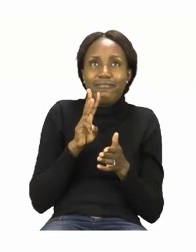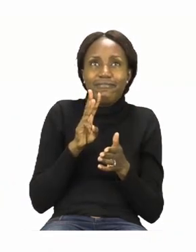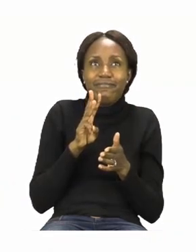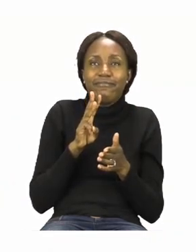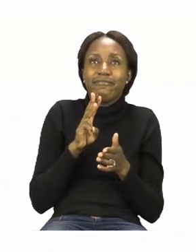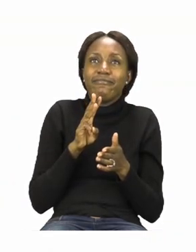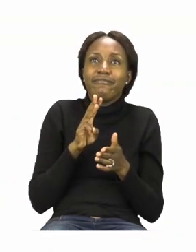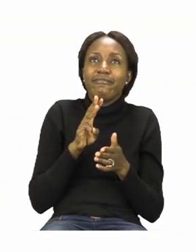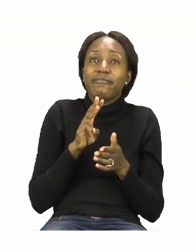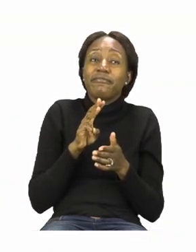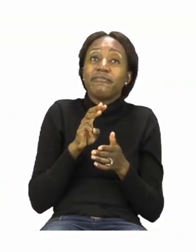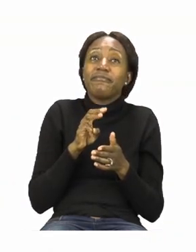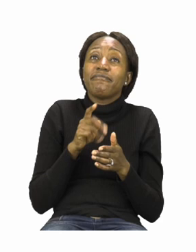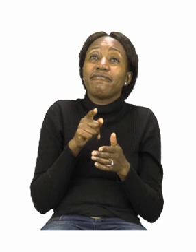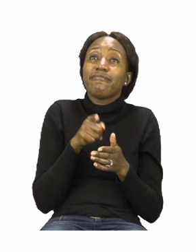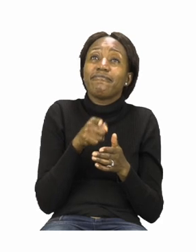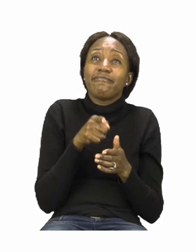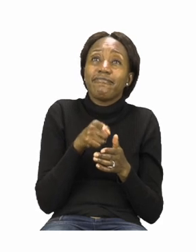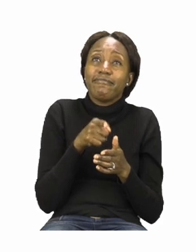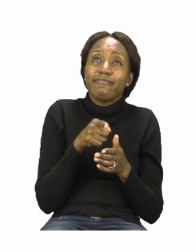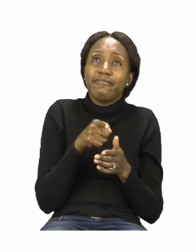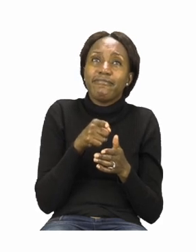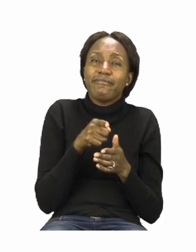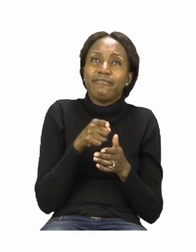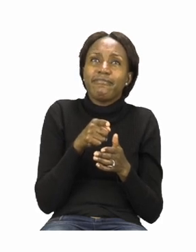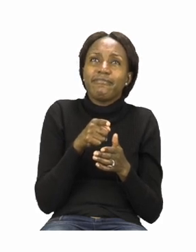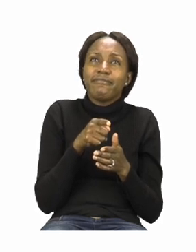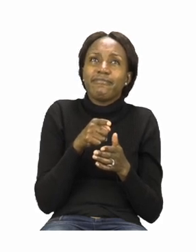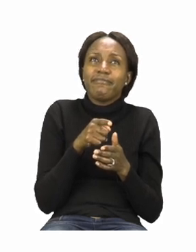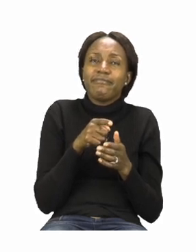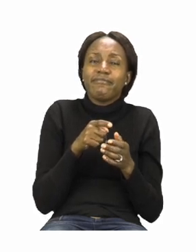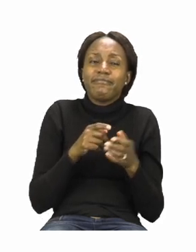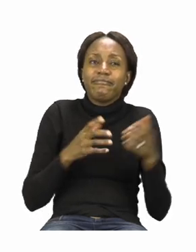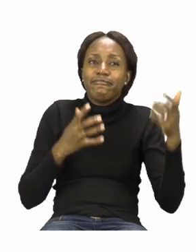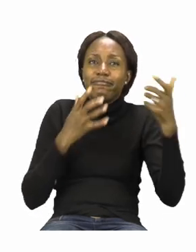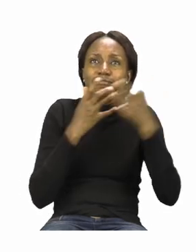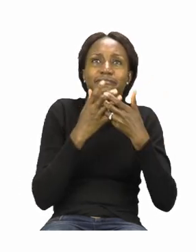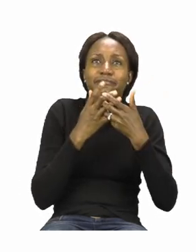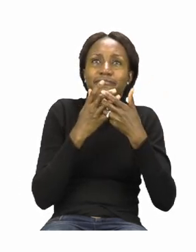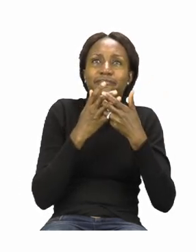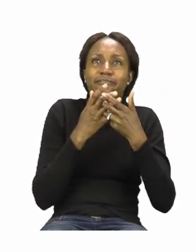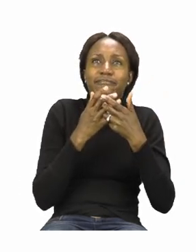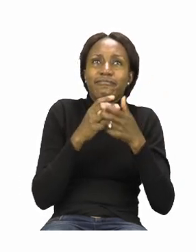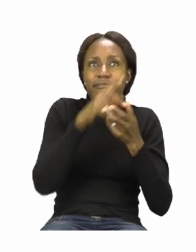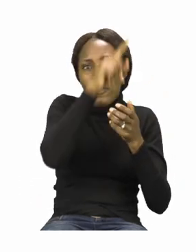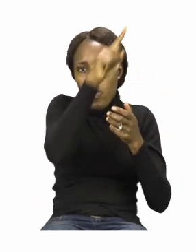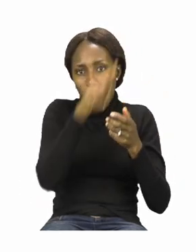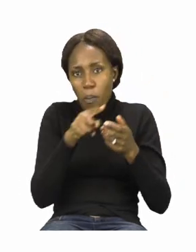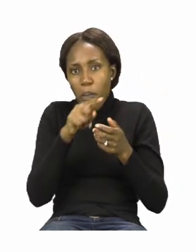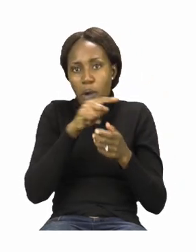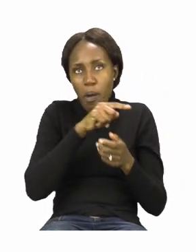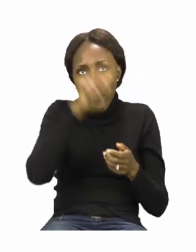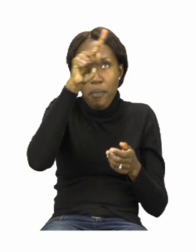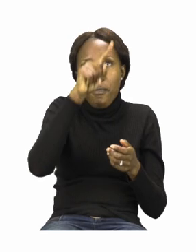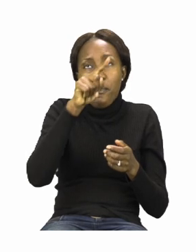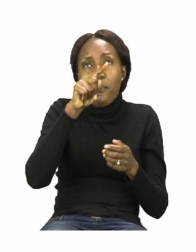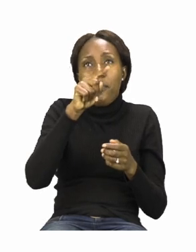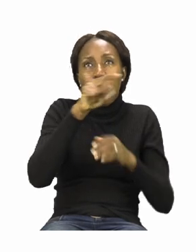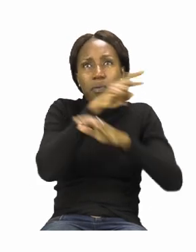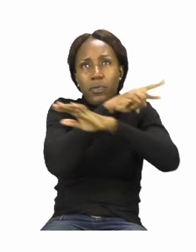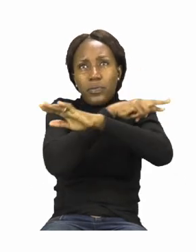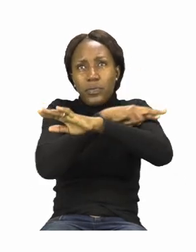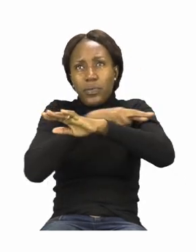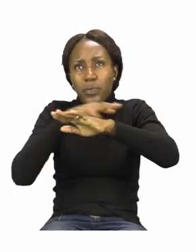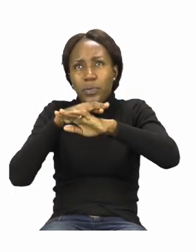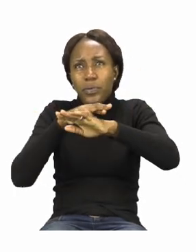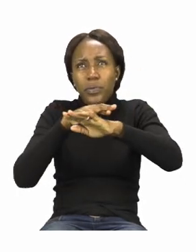On page 23 we are going to be matching and we're going to be matching our road signs. Now a